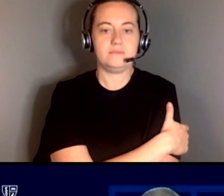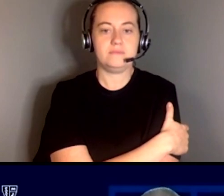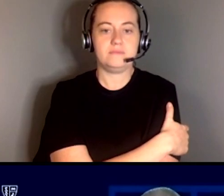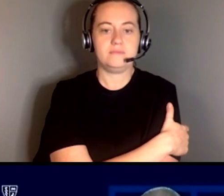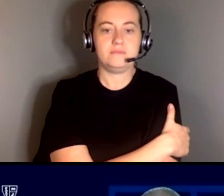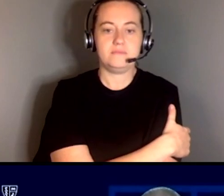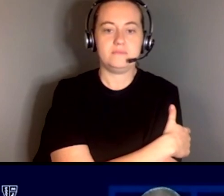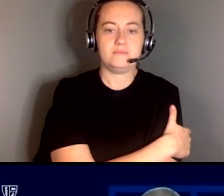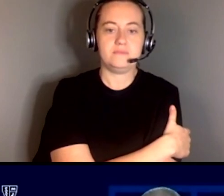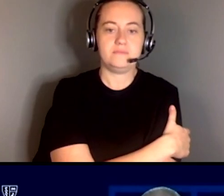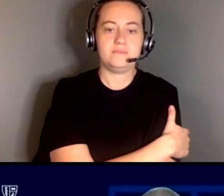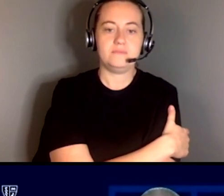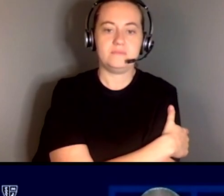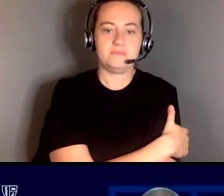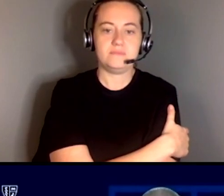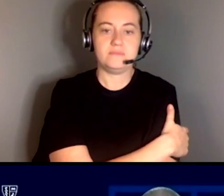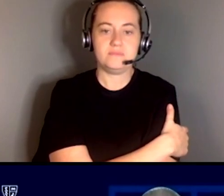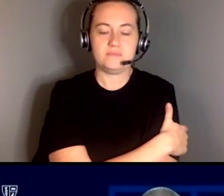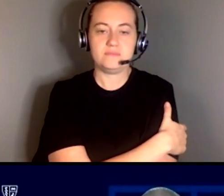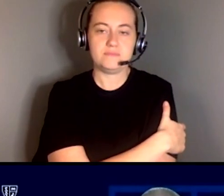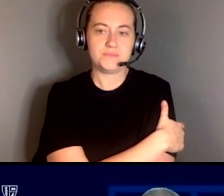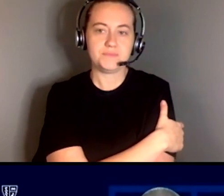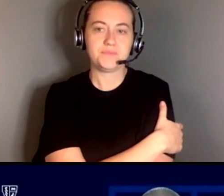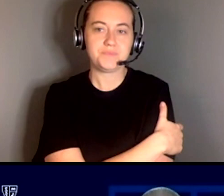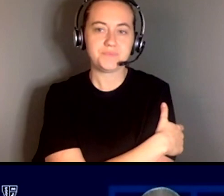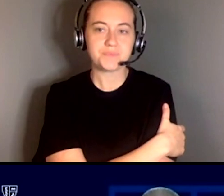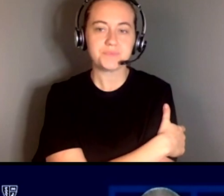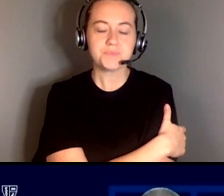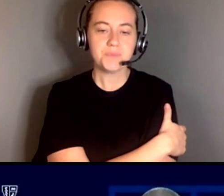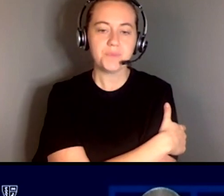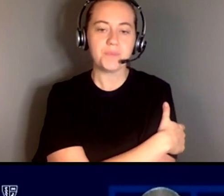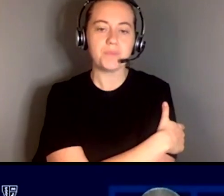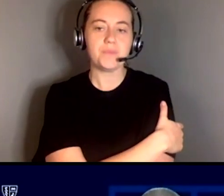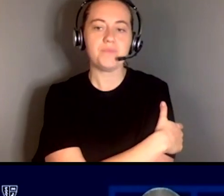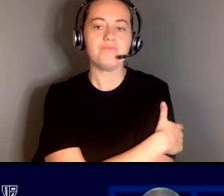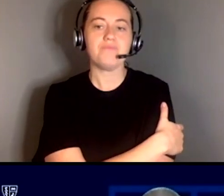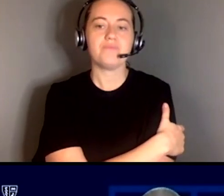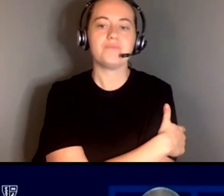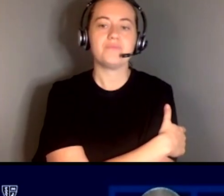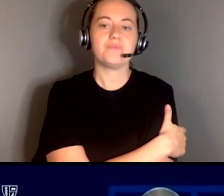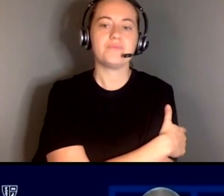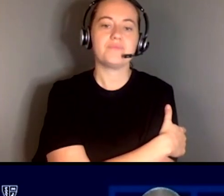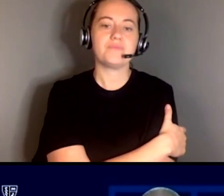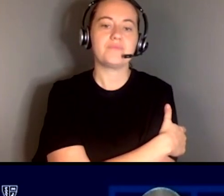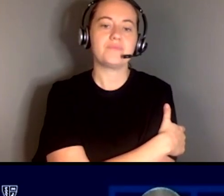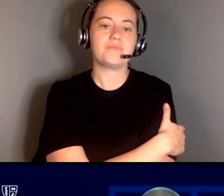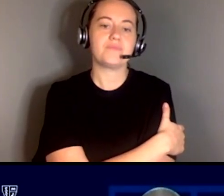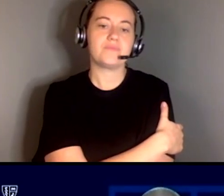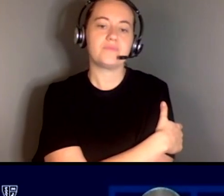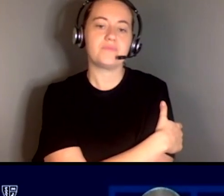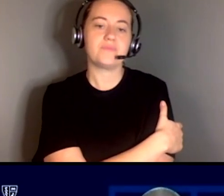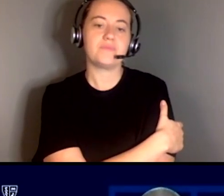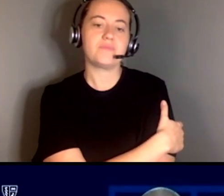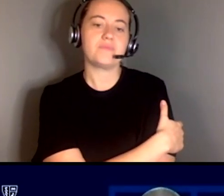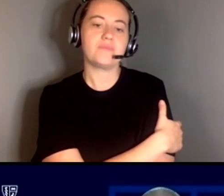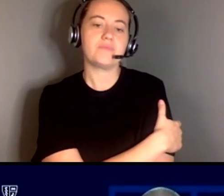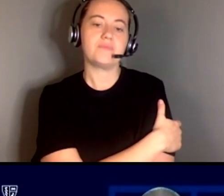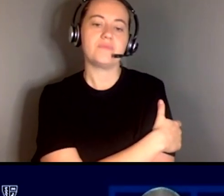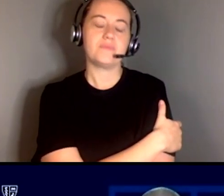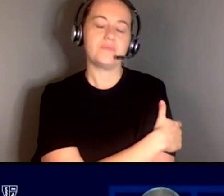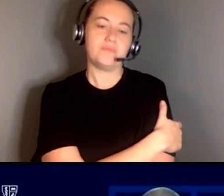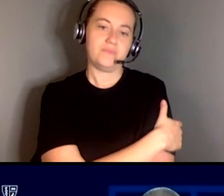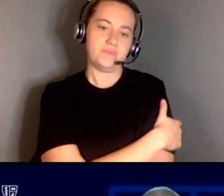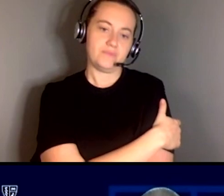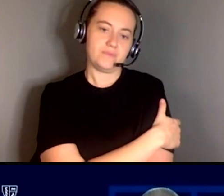demeanor when being asked to make that change so it's a very complicated thing to navigate and it's if that